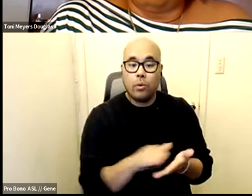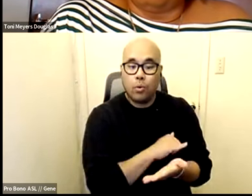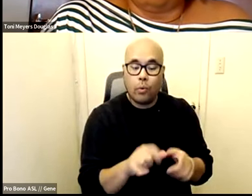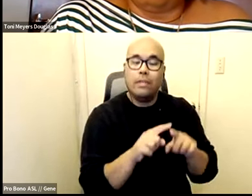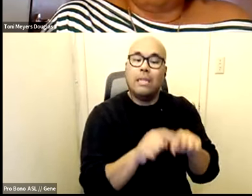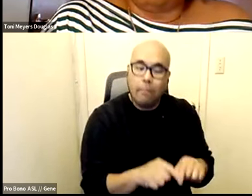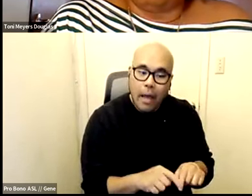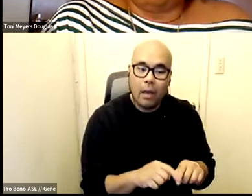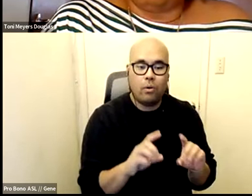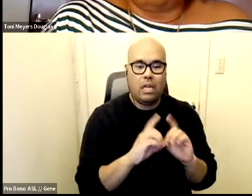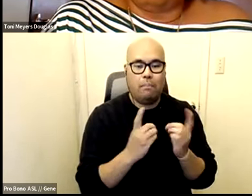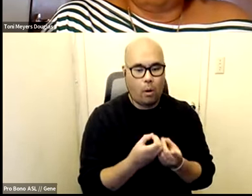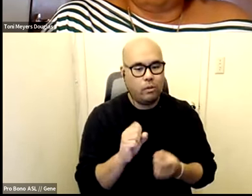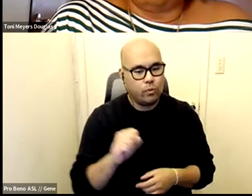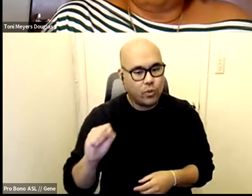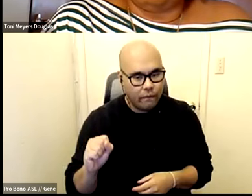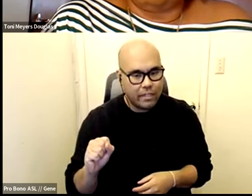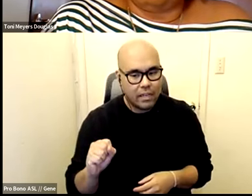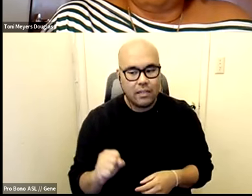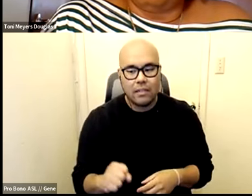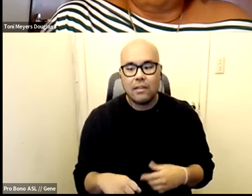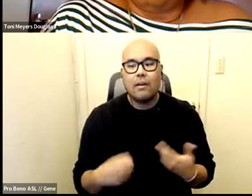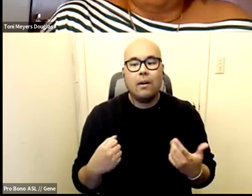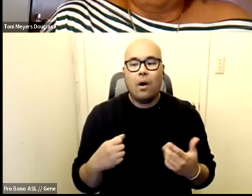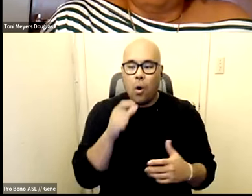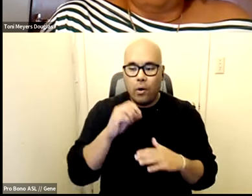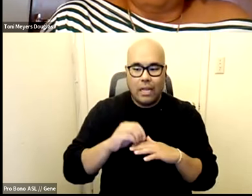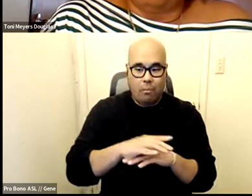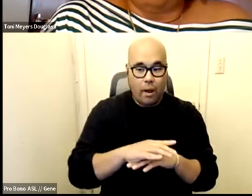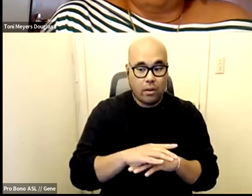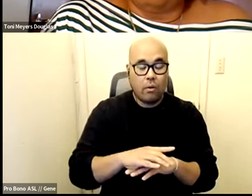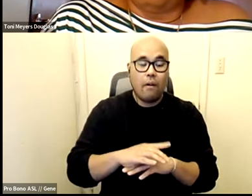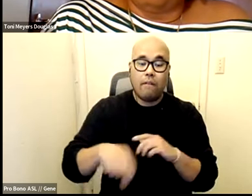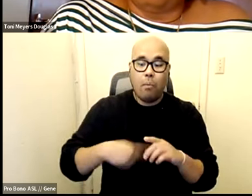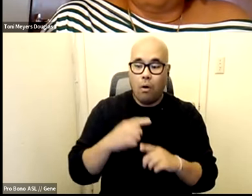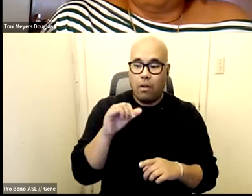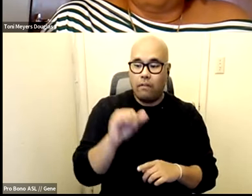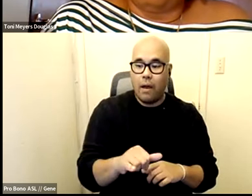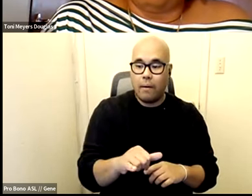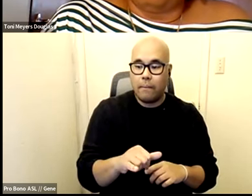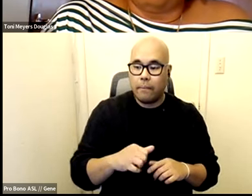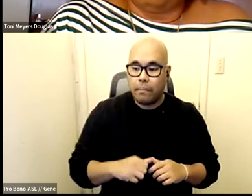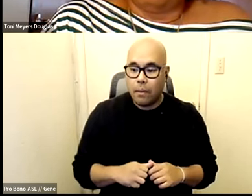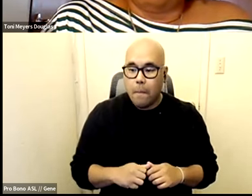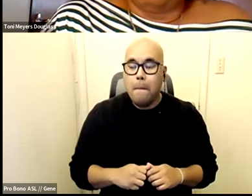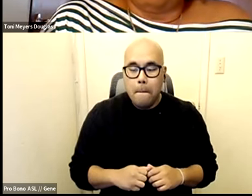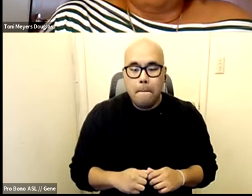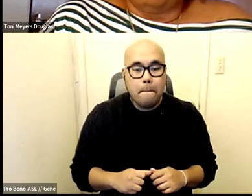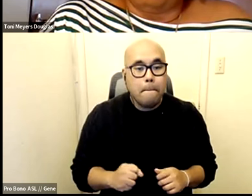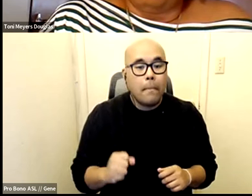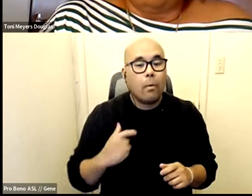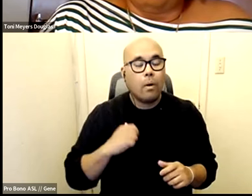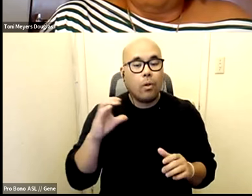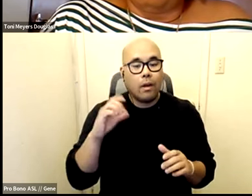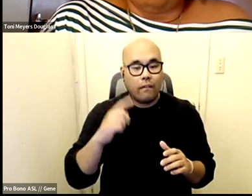of Social Services, who are impacted by all of these drug mandates, and we also have the